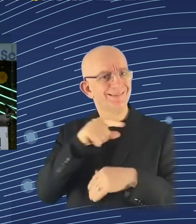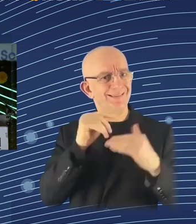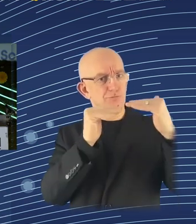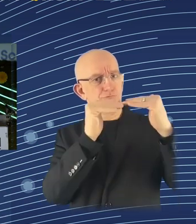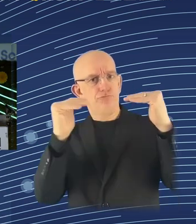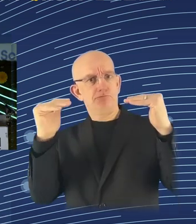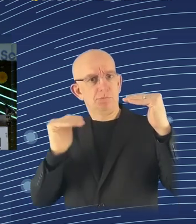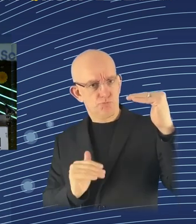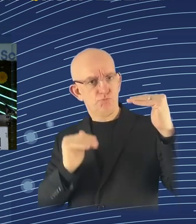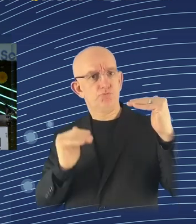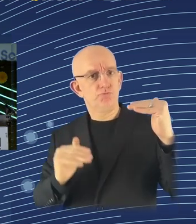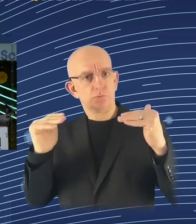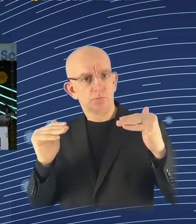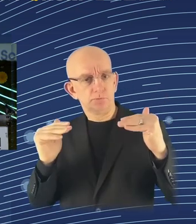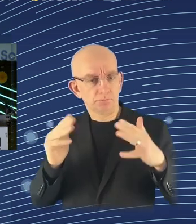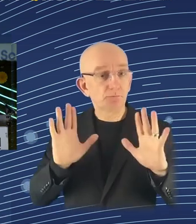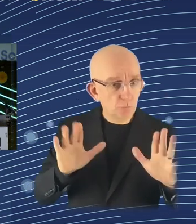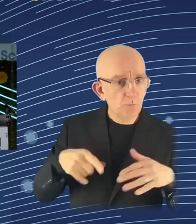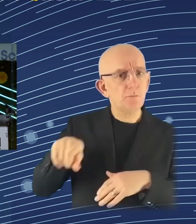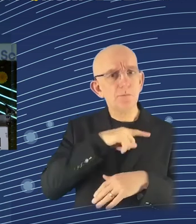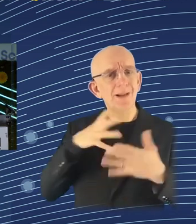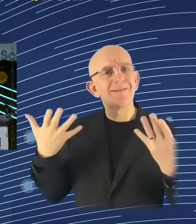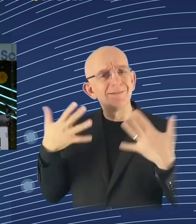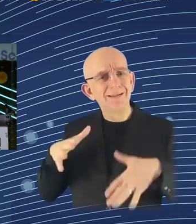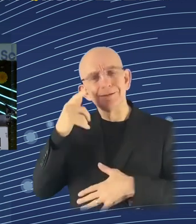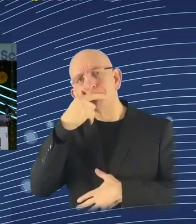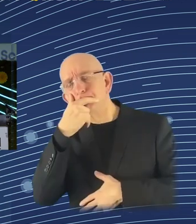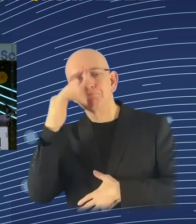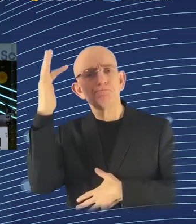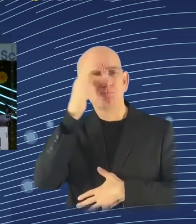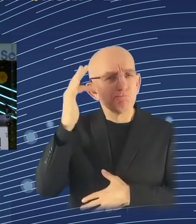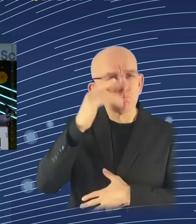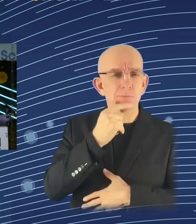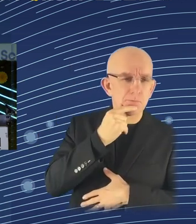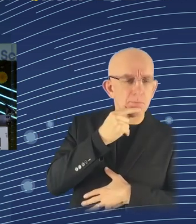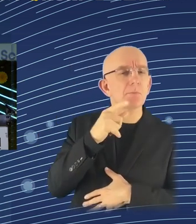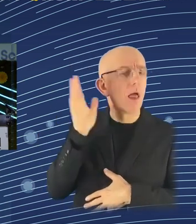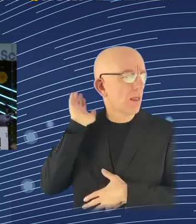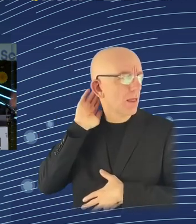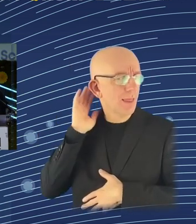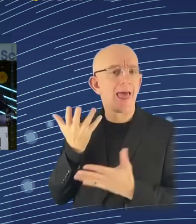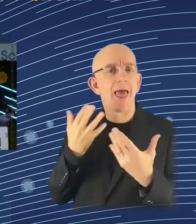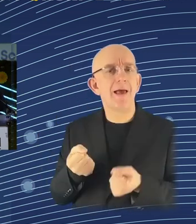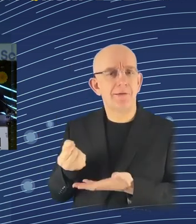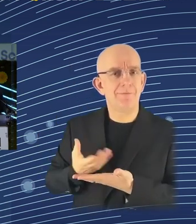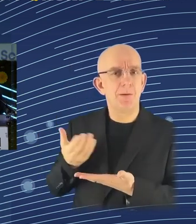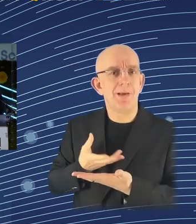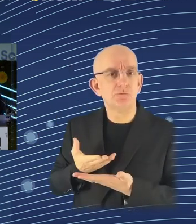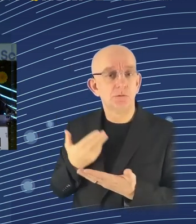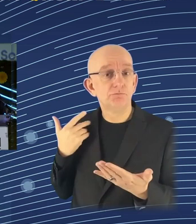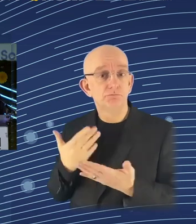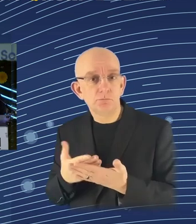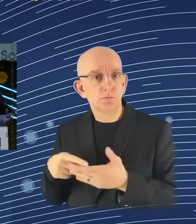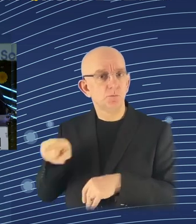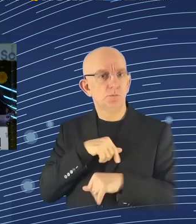AI could affect a lot more jobs than robots and computers, because we know computers are in the middle of the skills